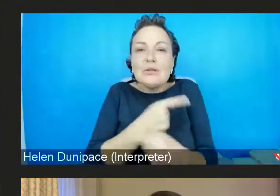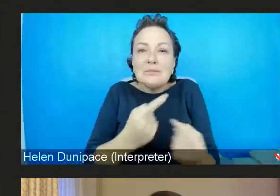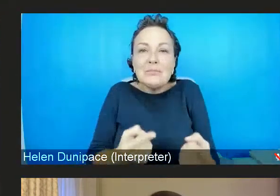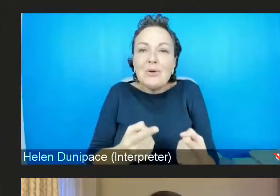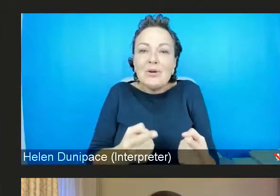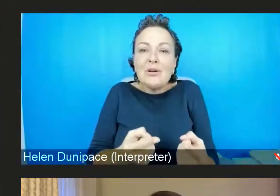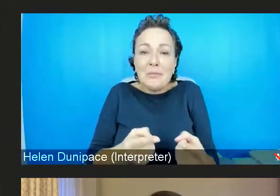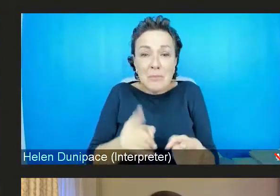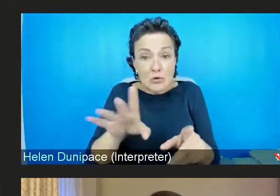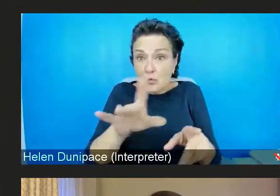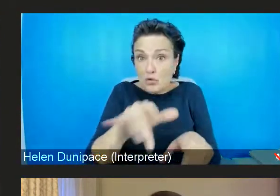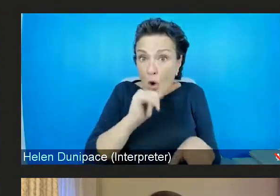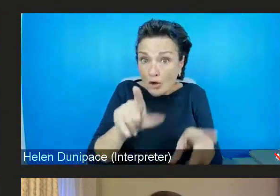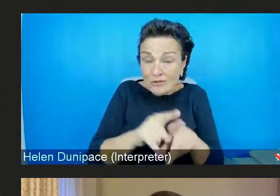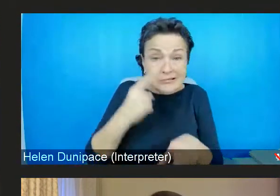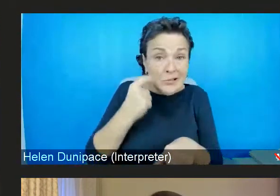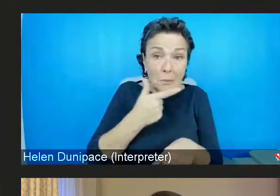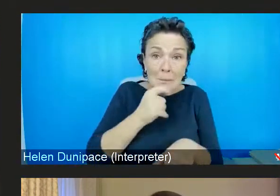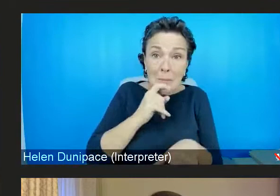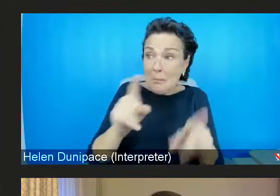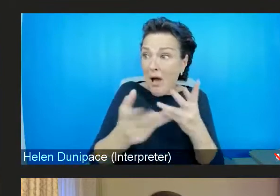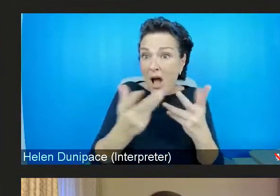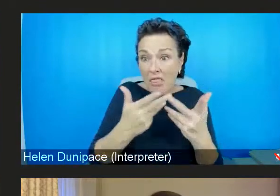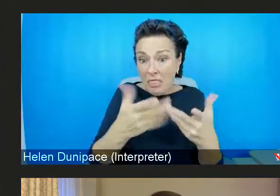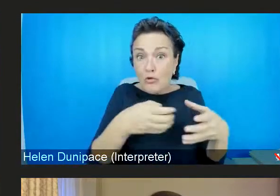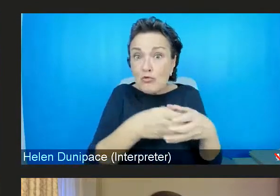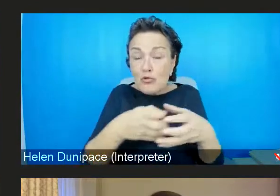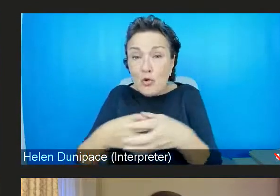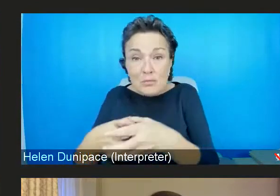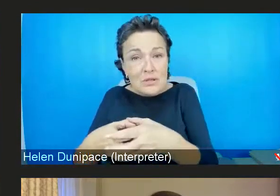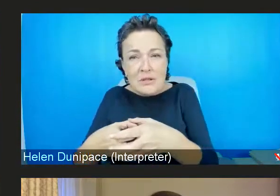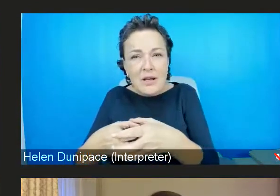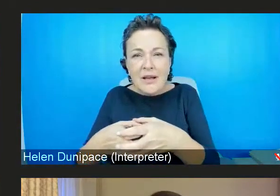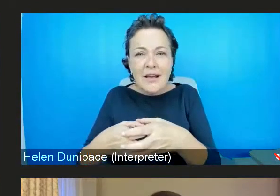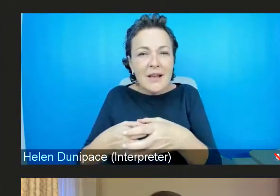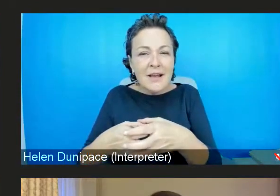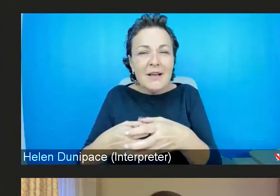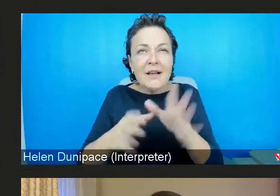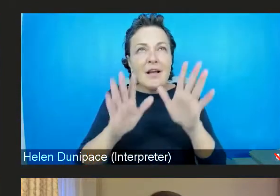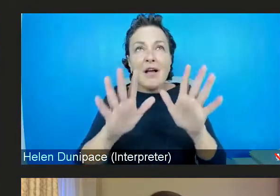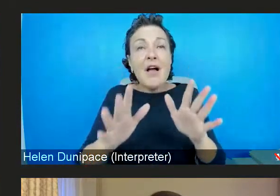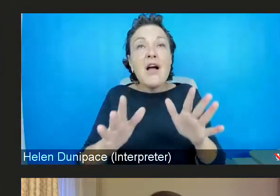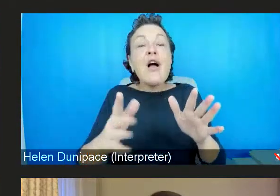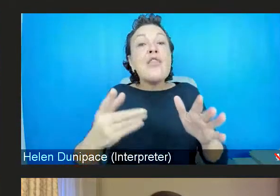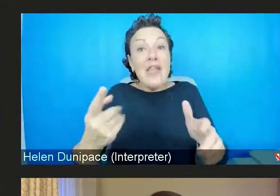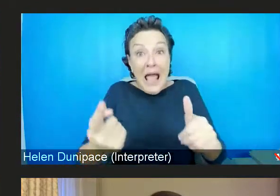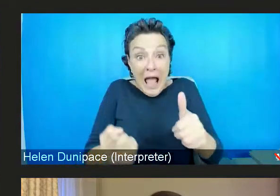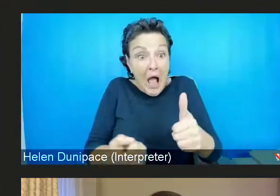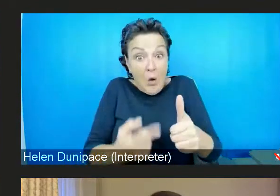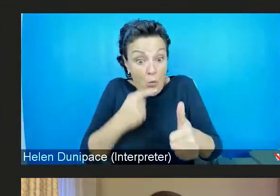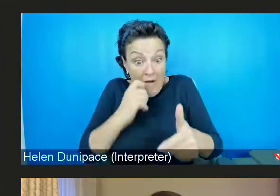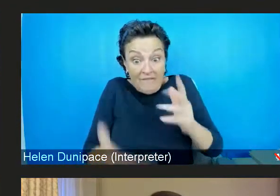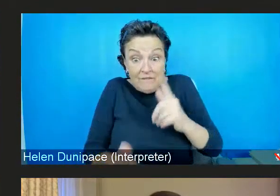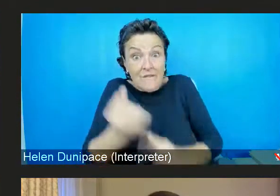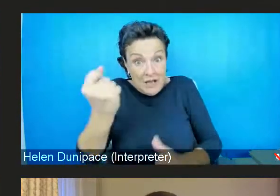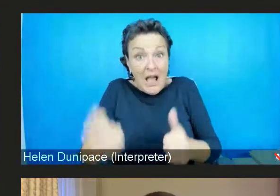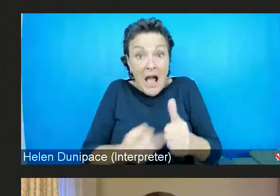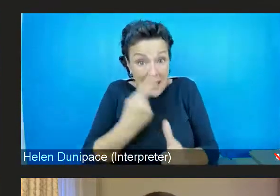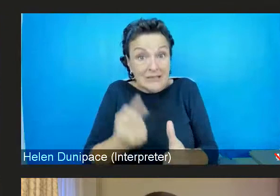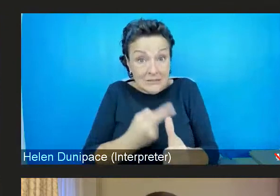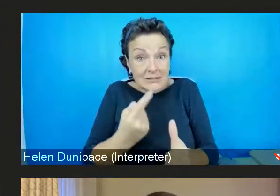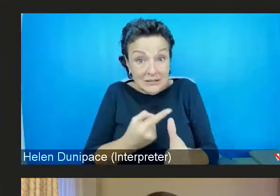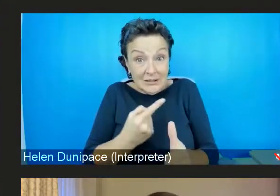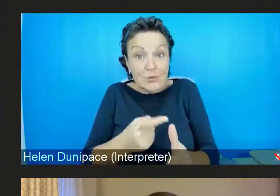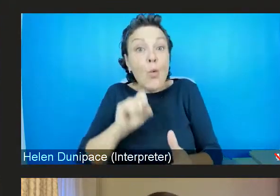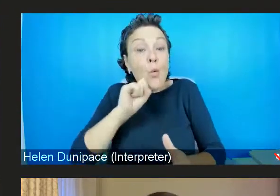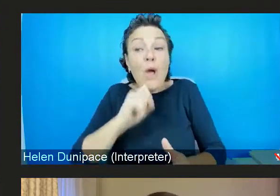but for also other people who've been disproportionately affected. It's not the answers will come from the wisdom of people's